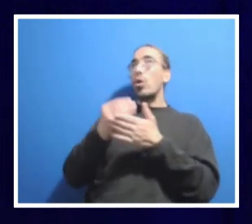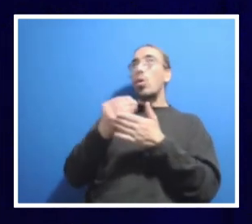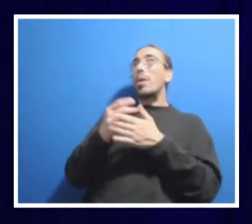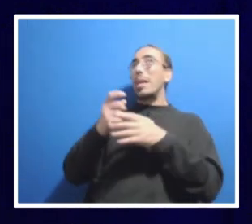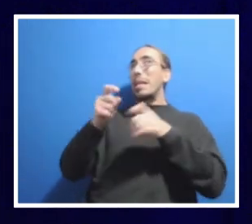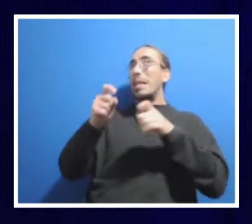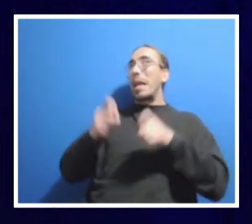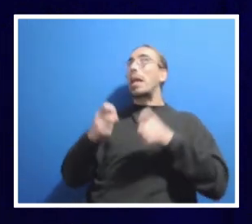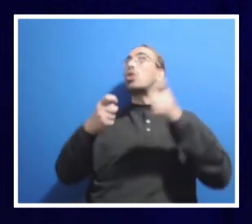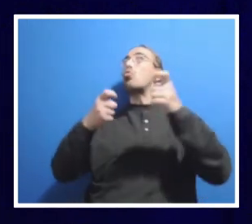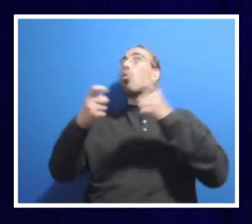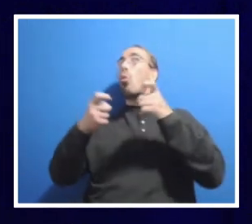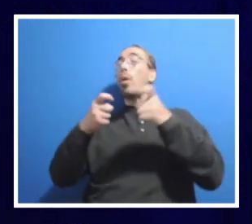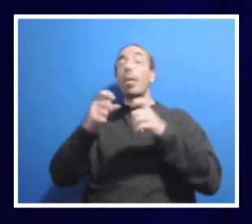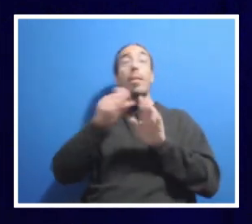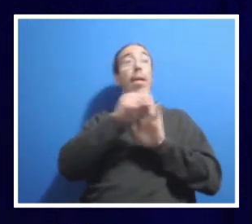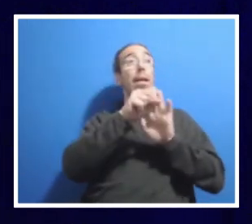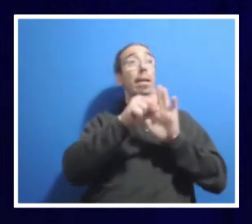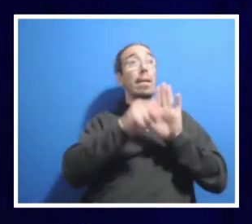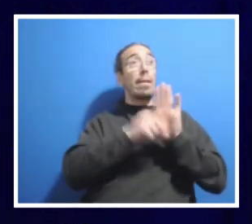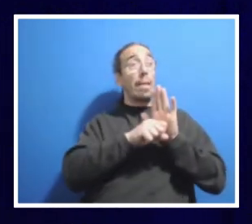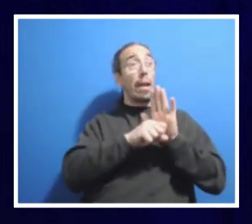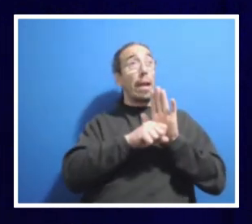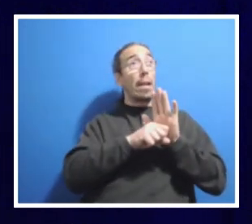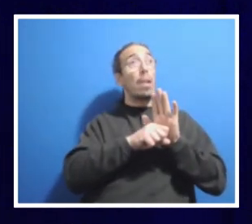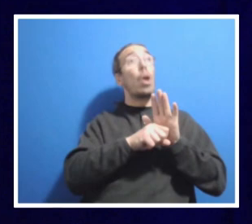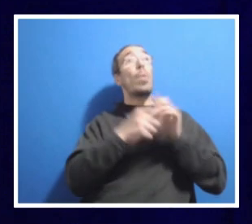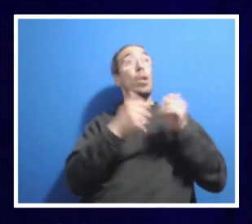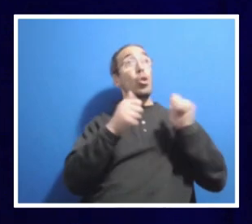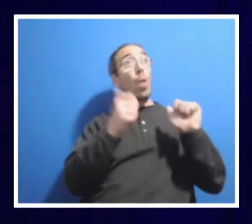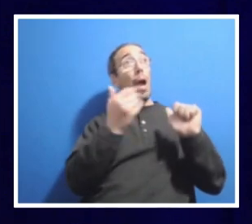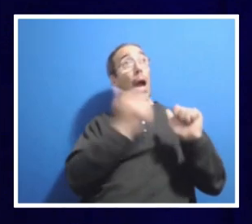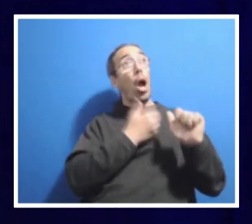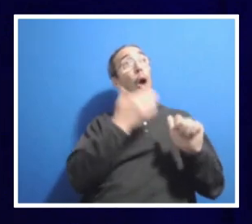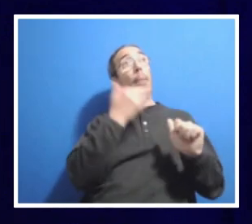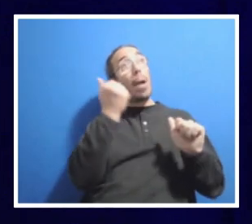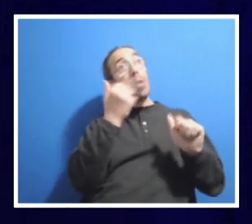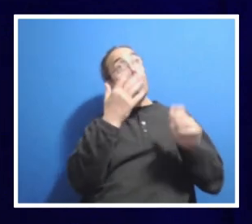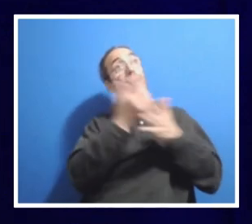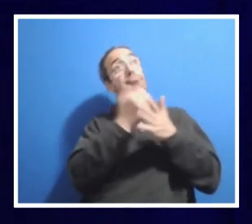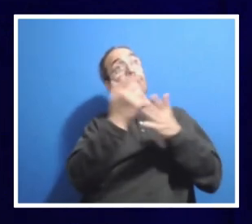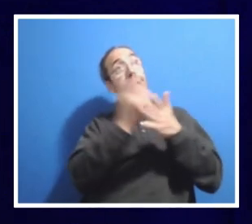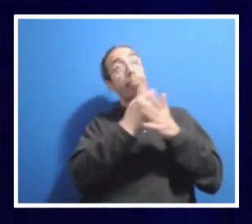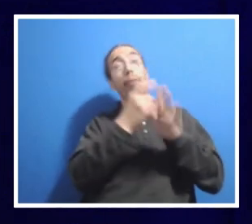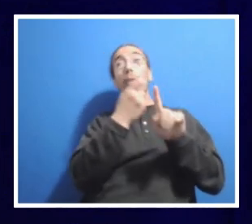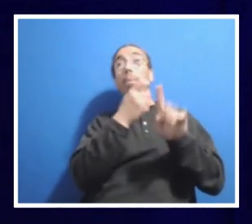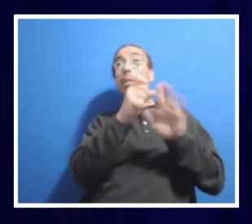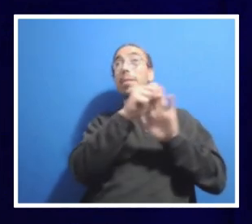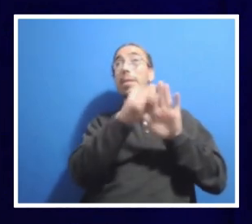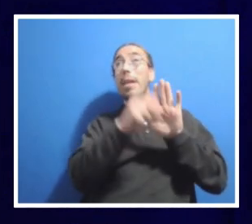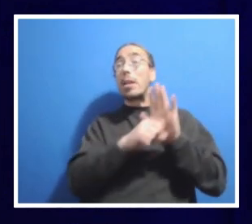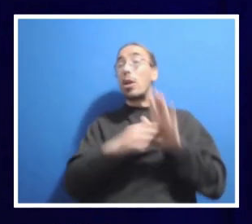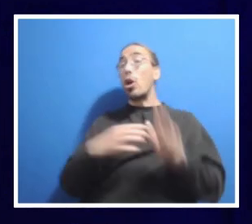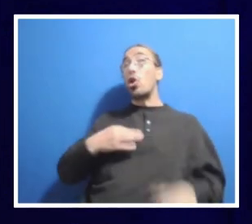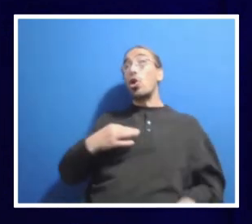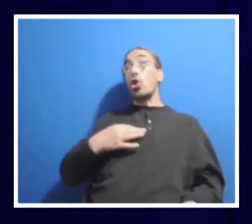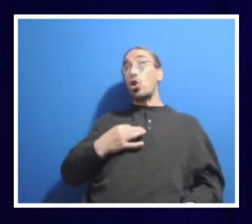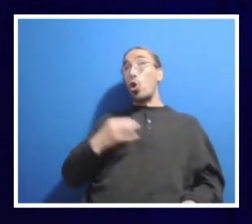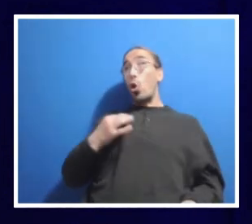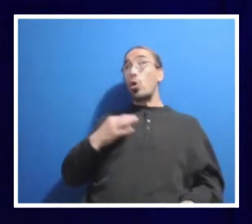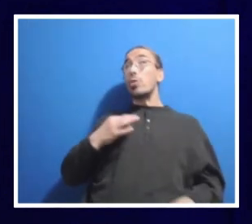The state, we'll go after, we'll do our best to increase our appropriations. Donors, we'll certainly try to